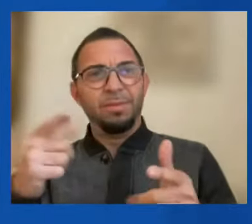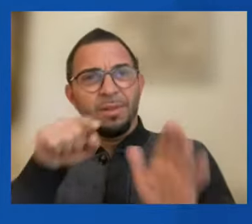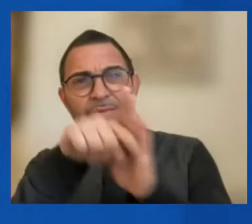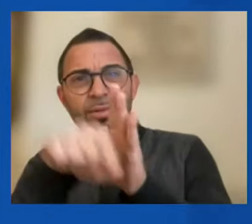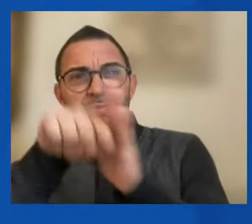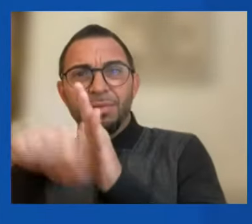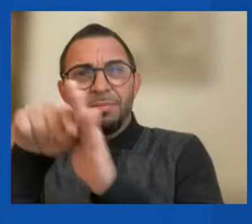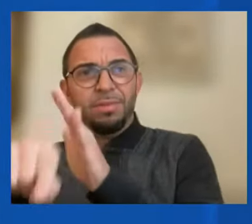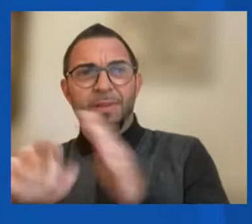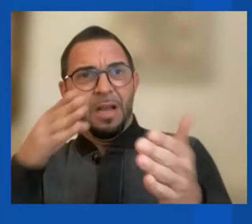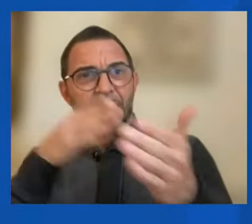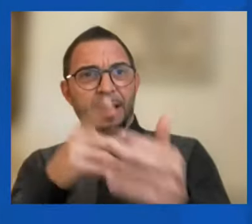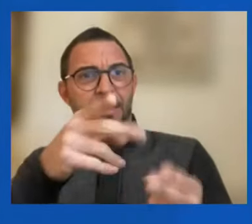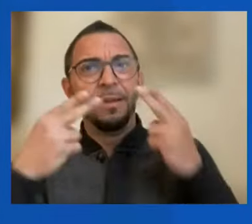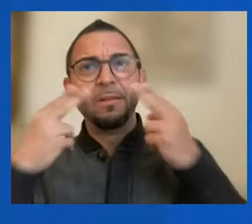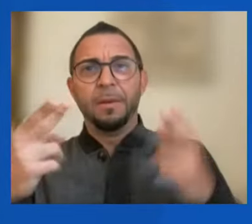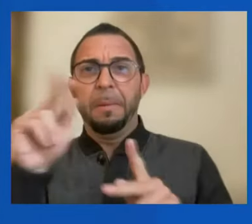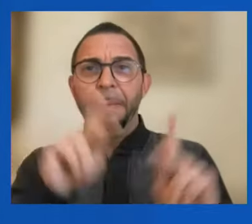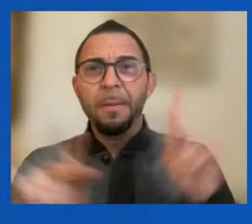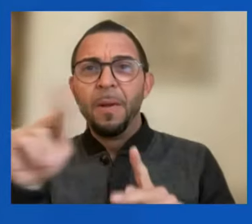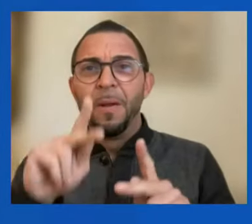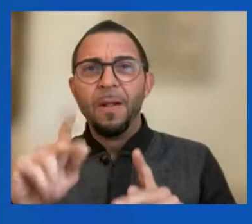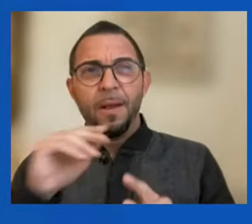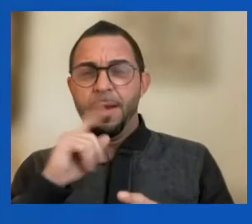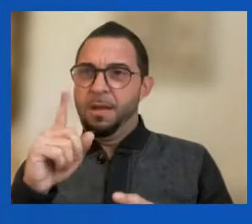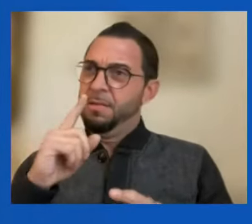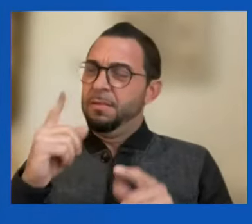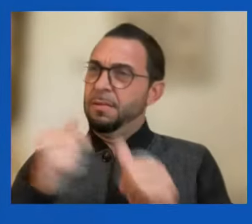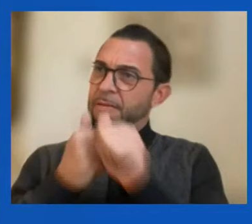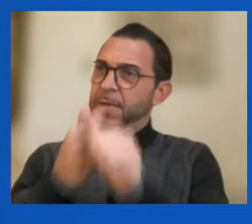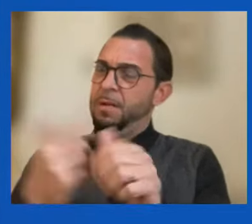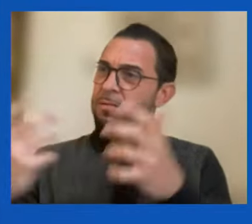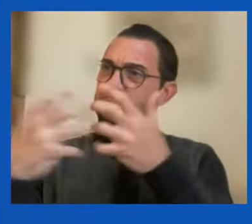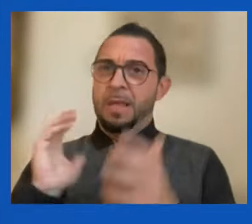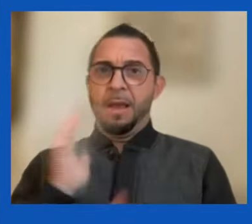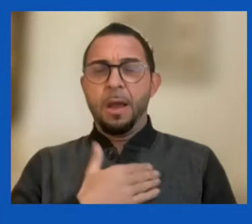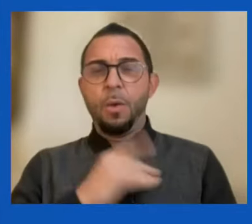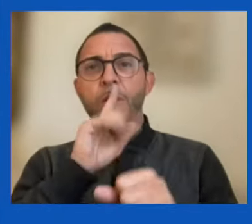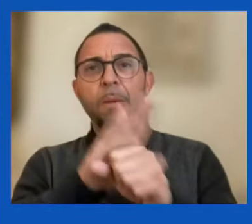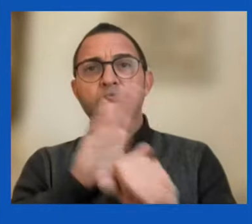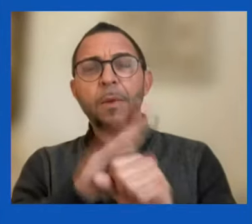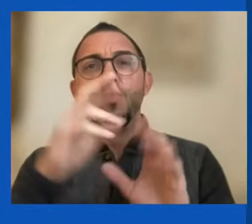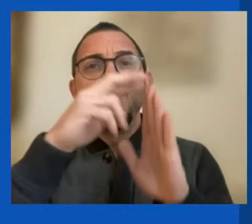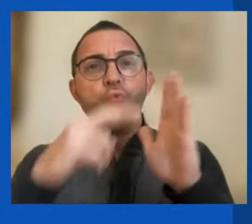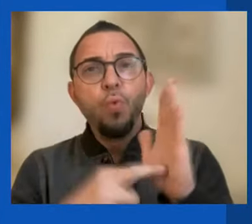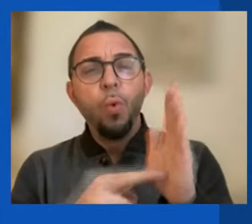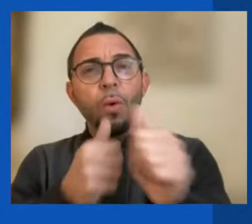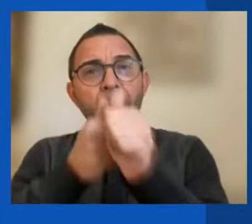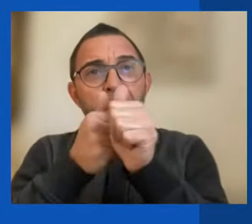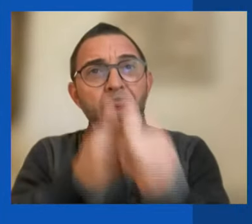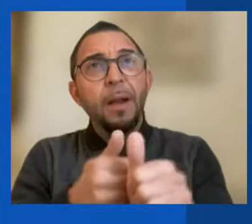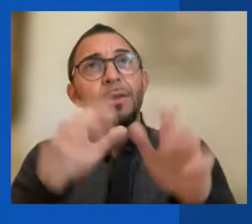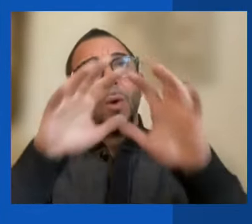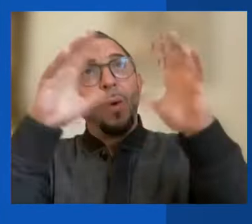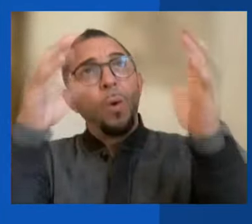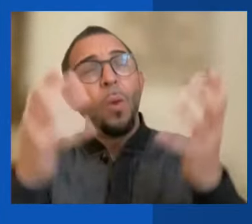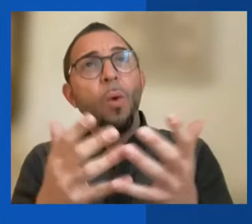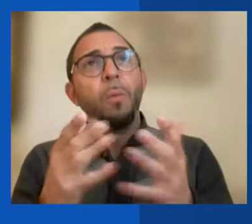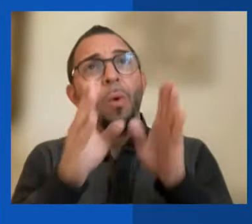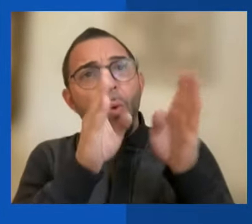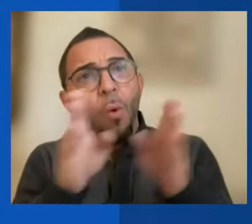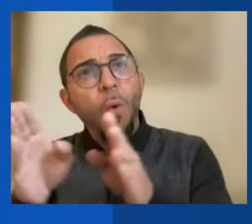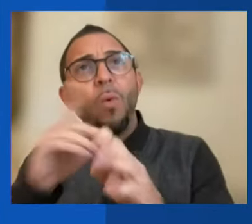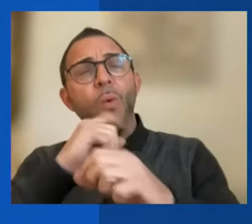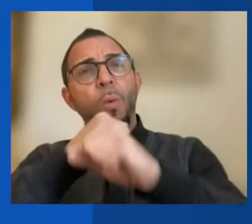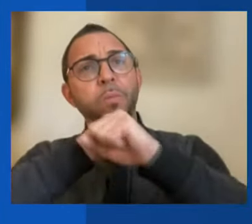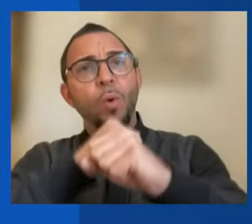and in alignment with our commitment to a rules-based global order that protects peace and prosperity.